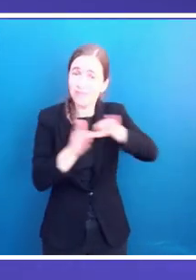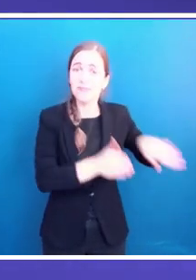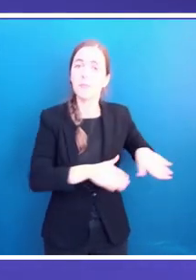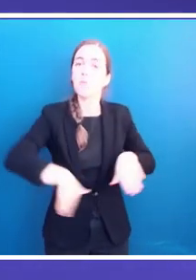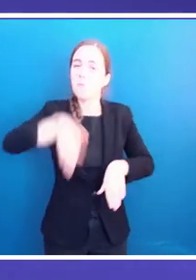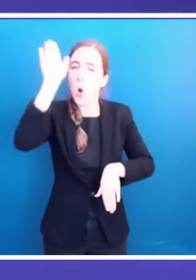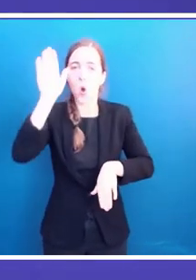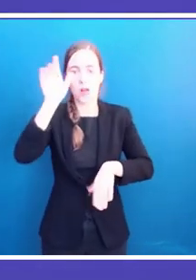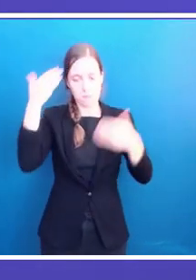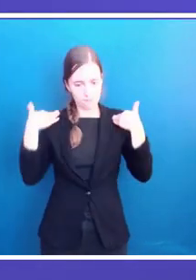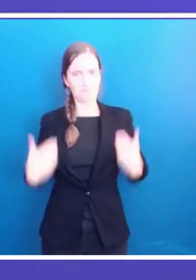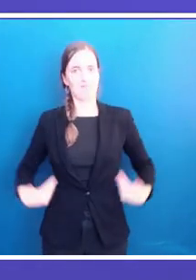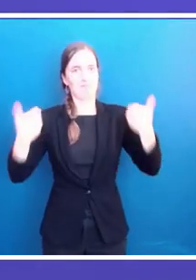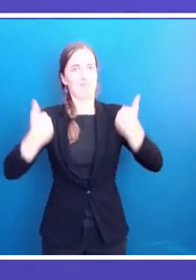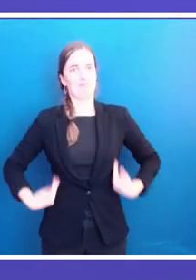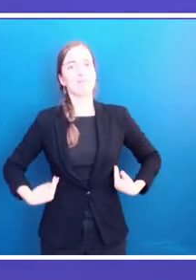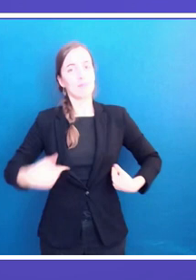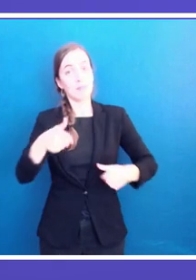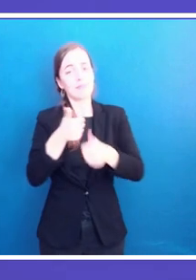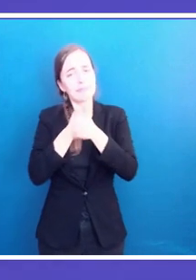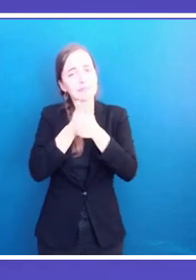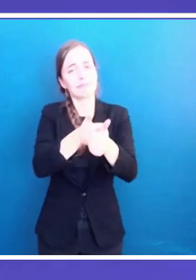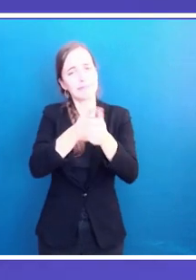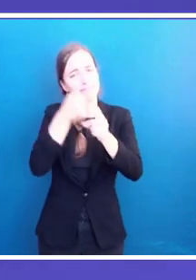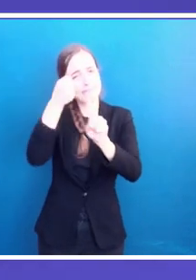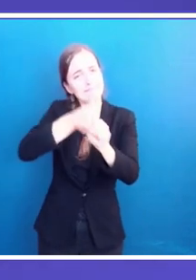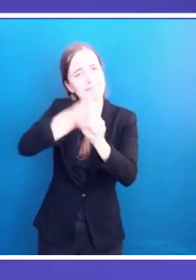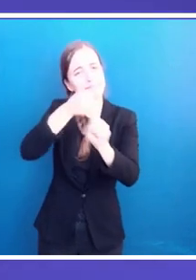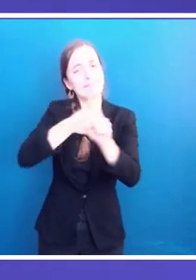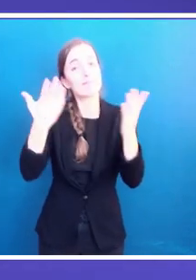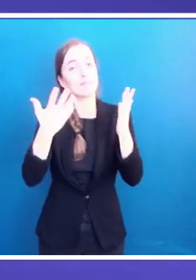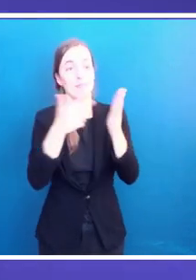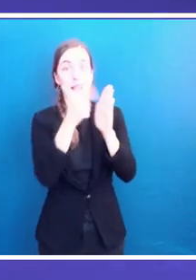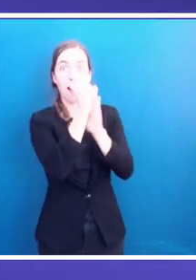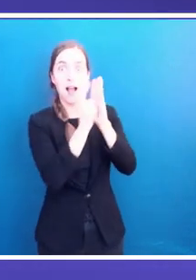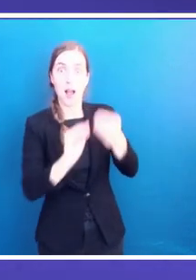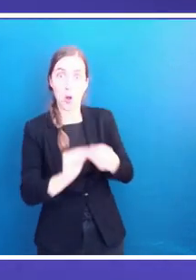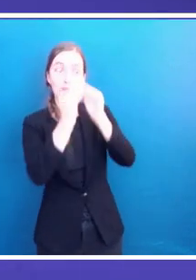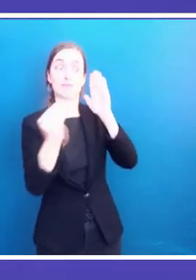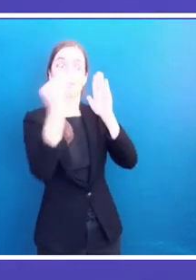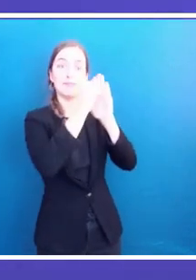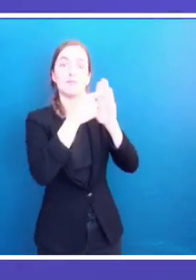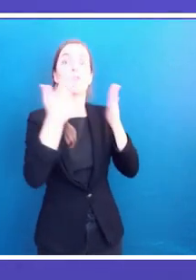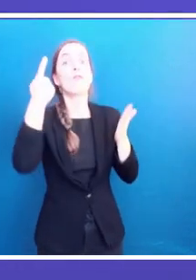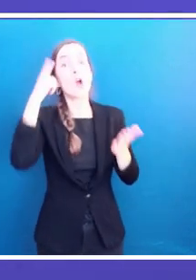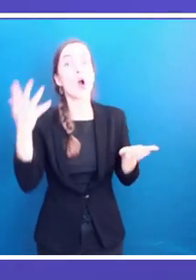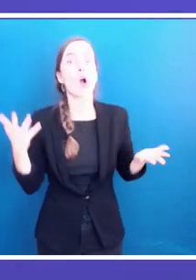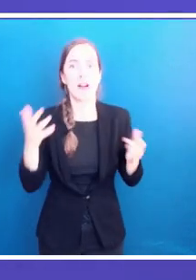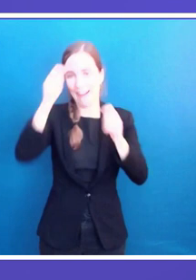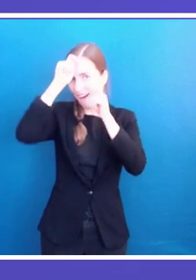implemented. With that, we need to change the mindset. That is why we say that,